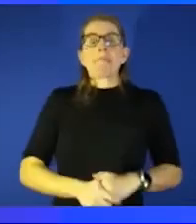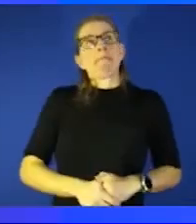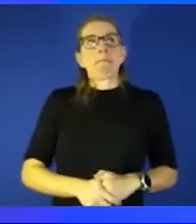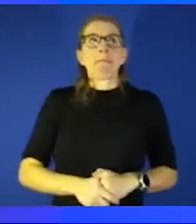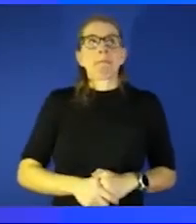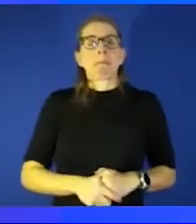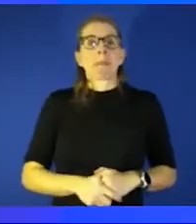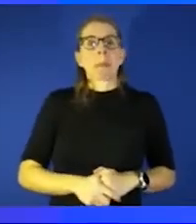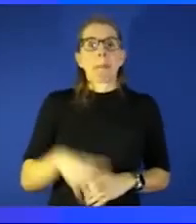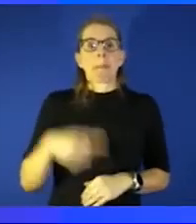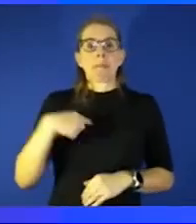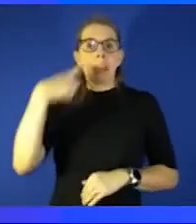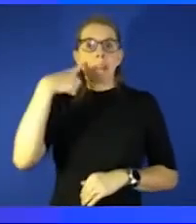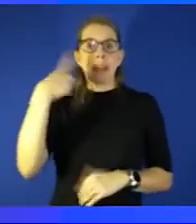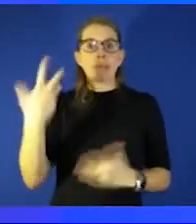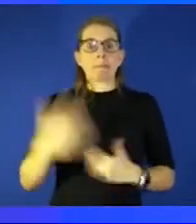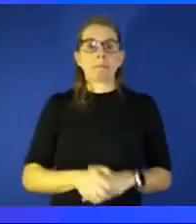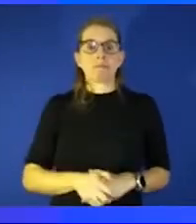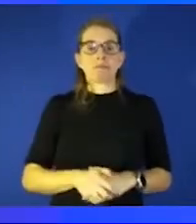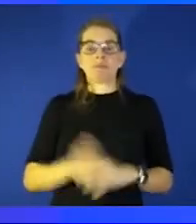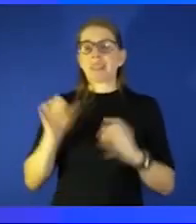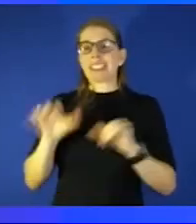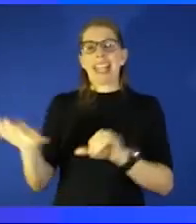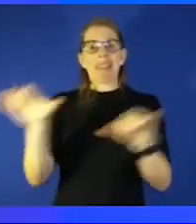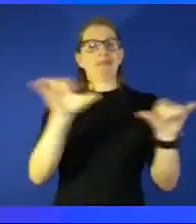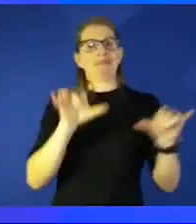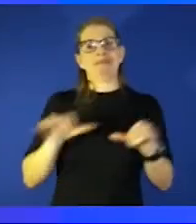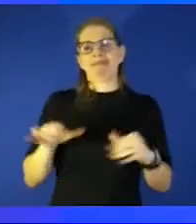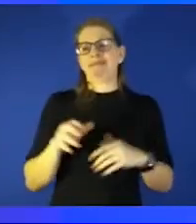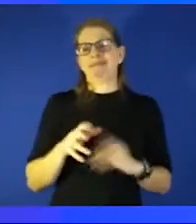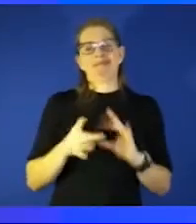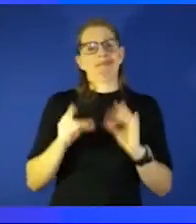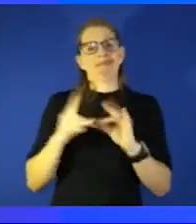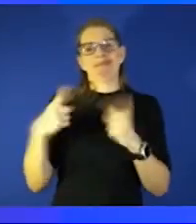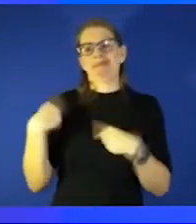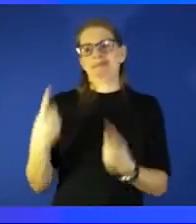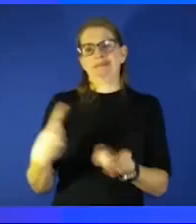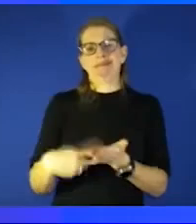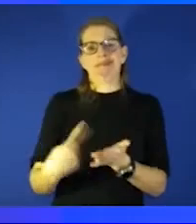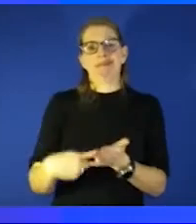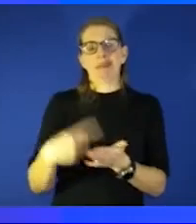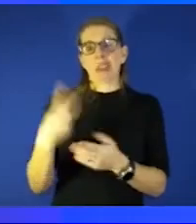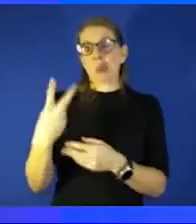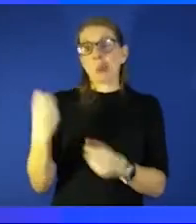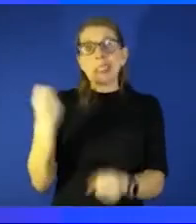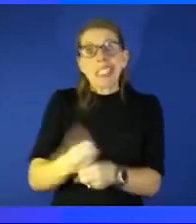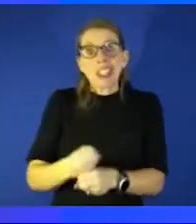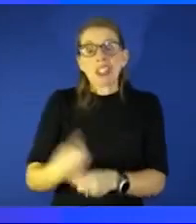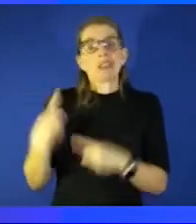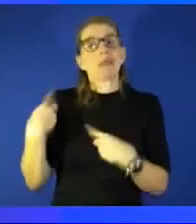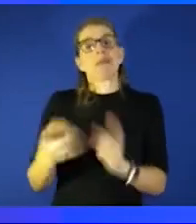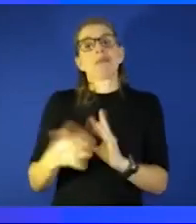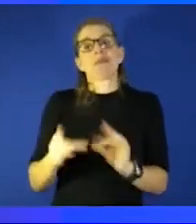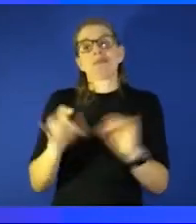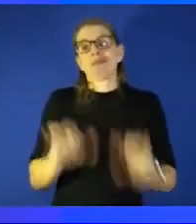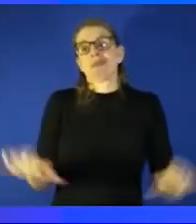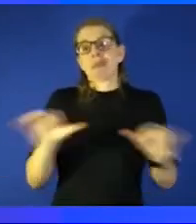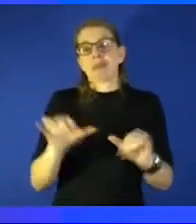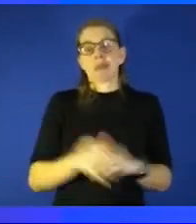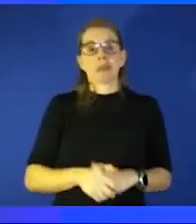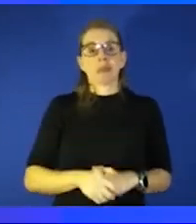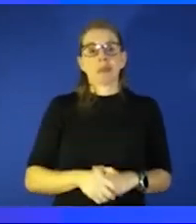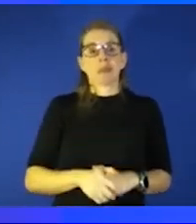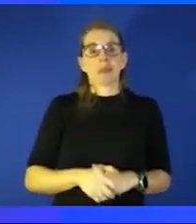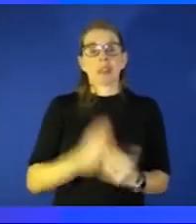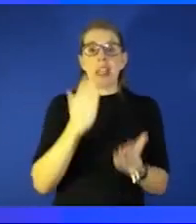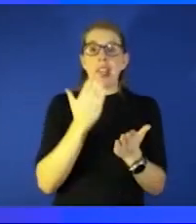think uh just echo what everybody been saying and what we've been saying for the last two years i mean you know listen to evidence-based medicine